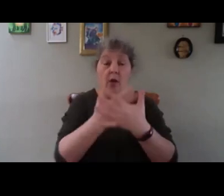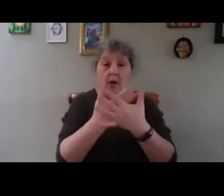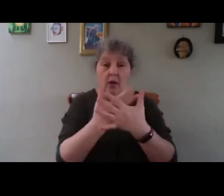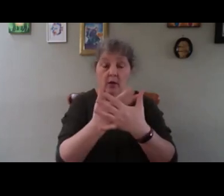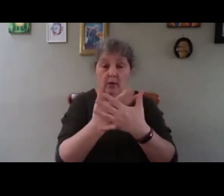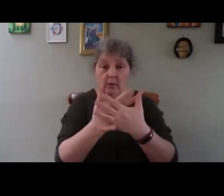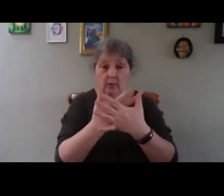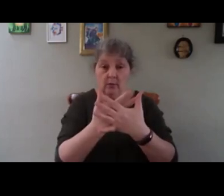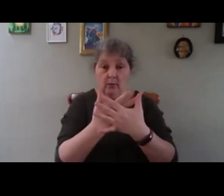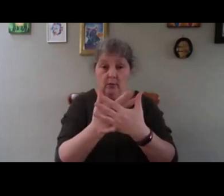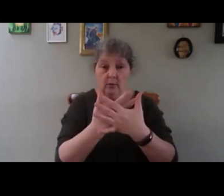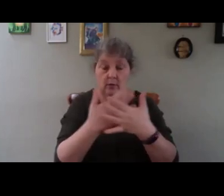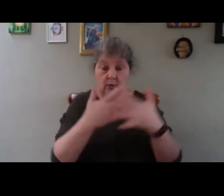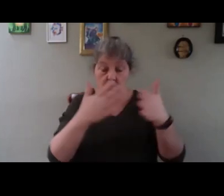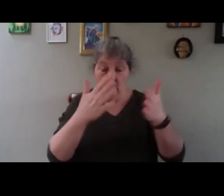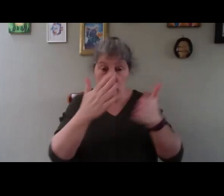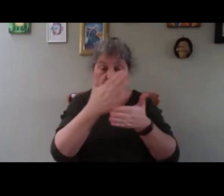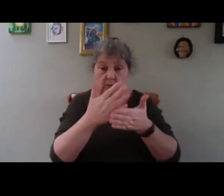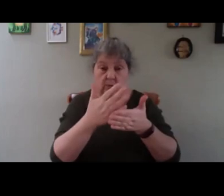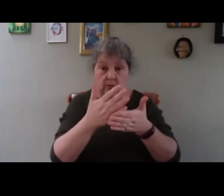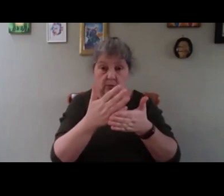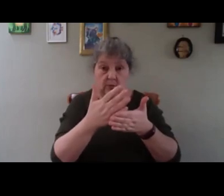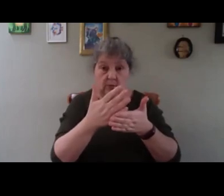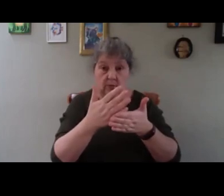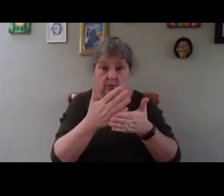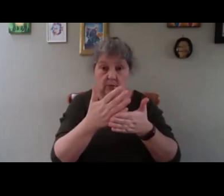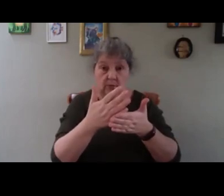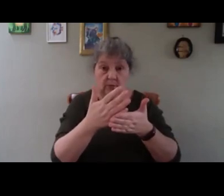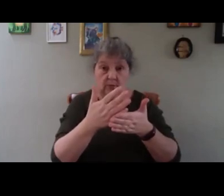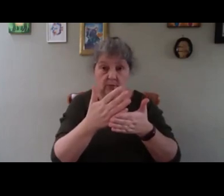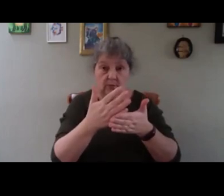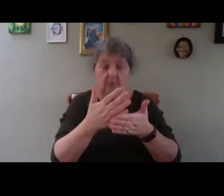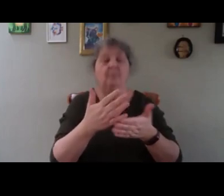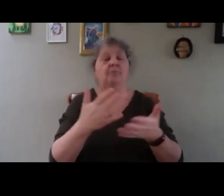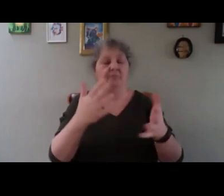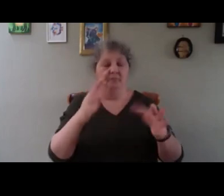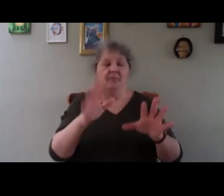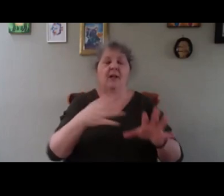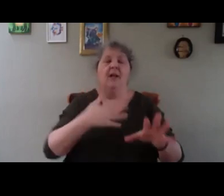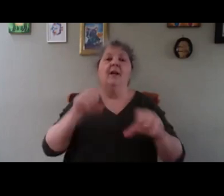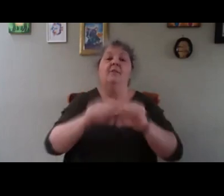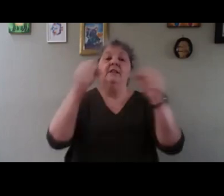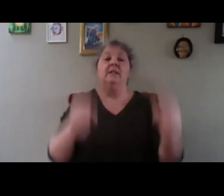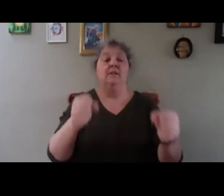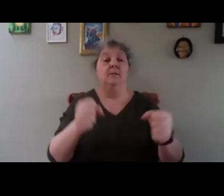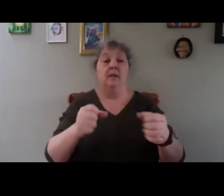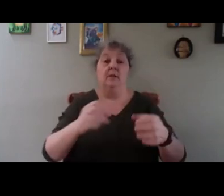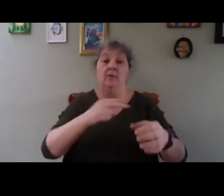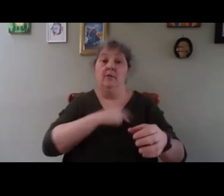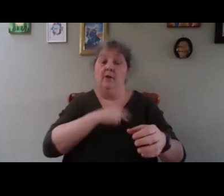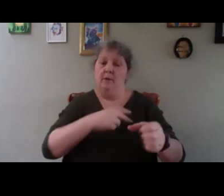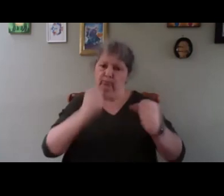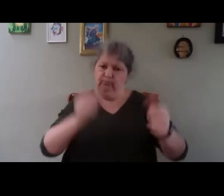vegetables. But I have a system that is very intensive. And by being